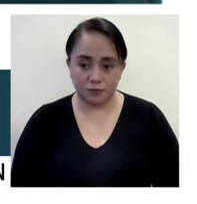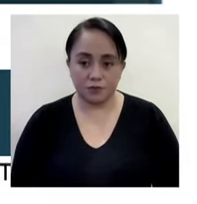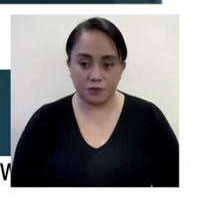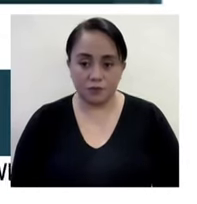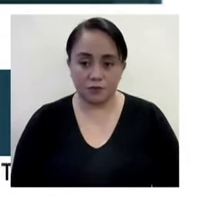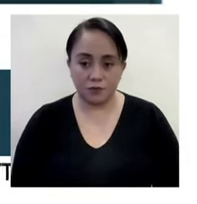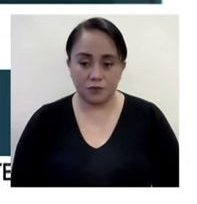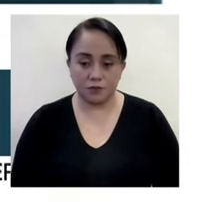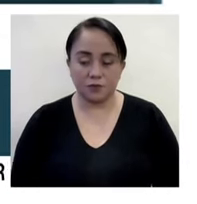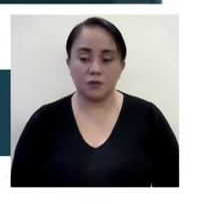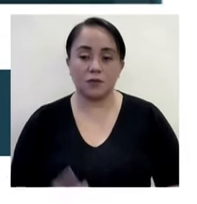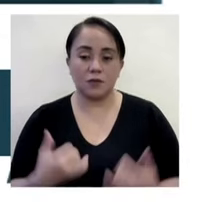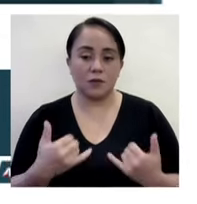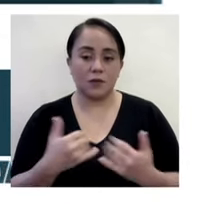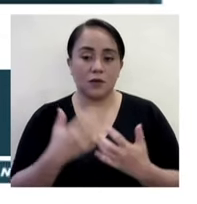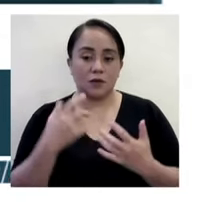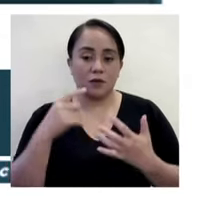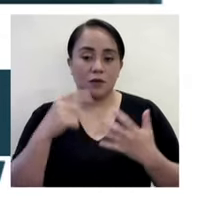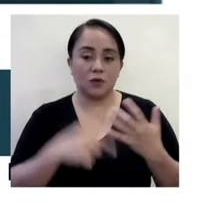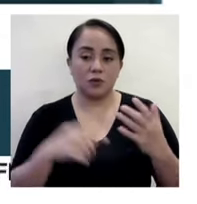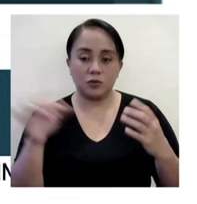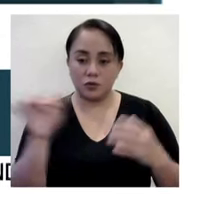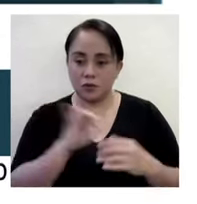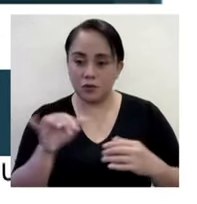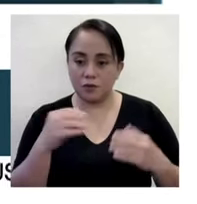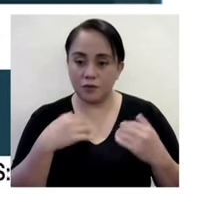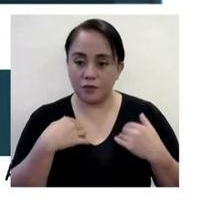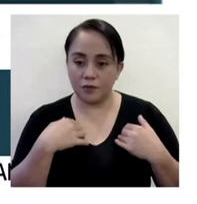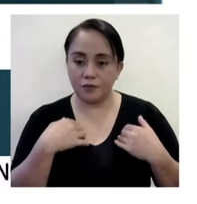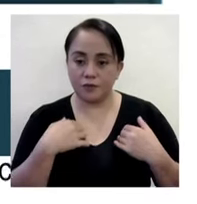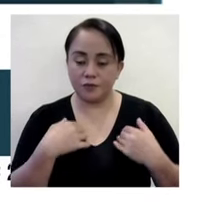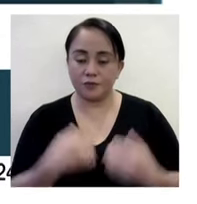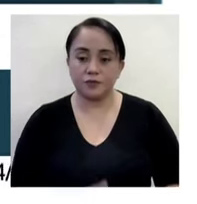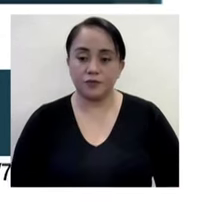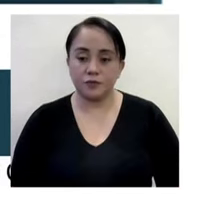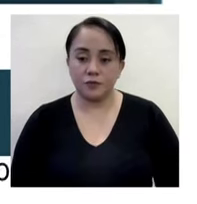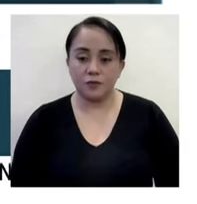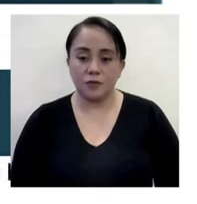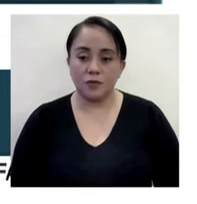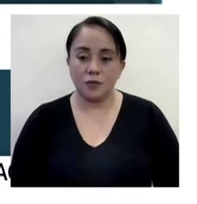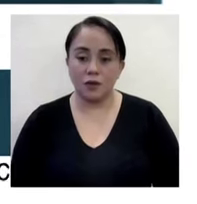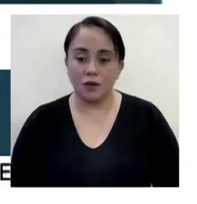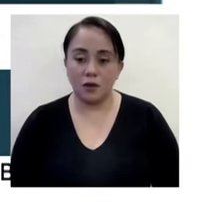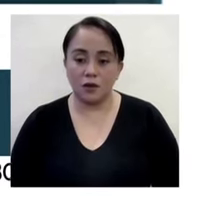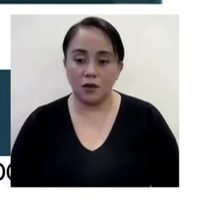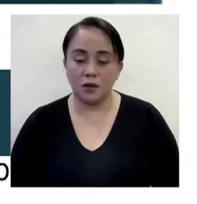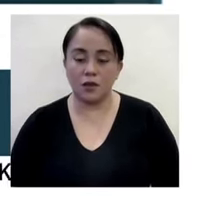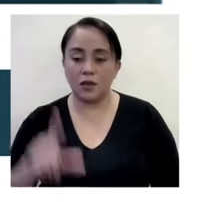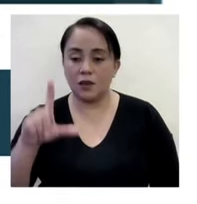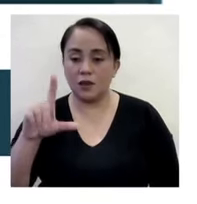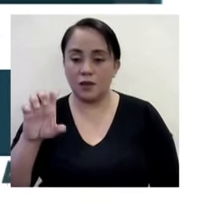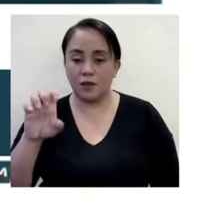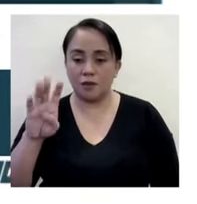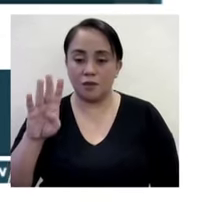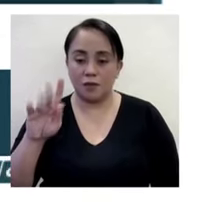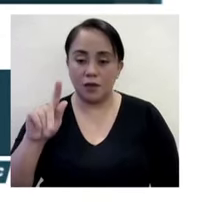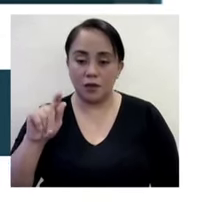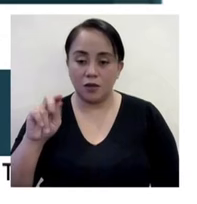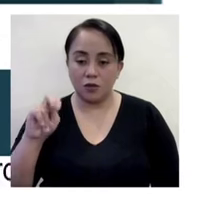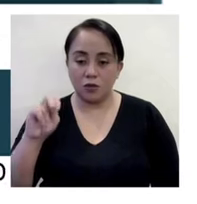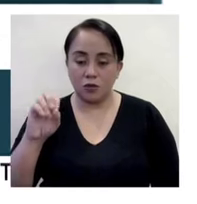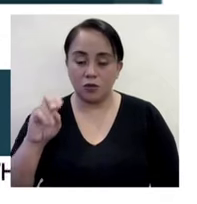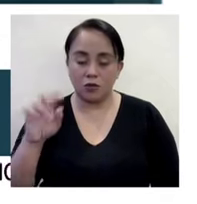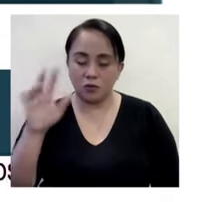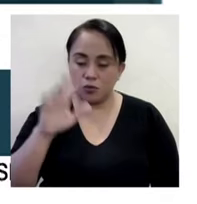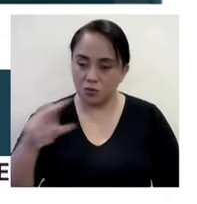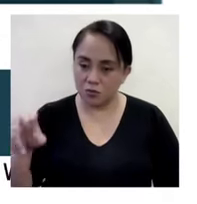the latest is 36. There are also a few going home in Lebanon, from Lebanon. They'll be arriving in December